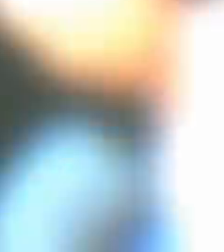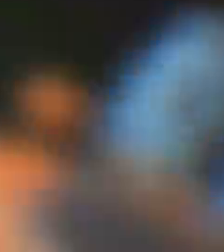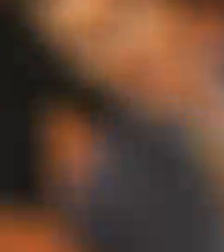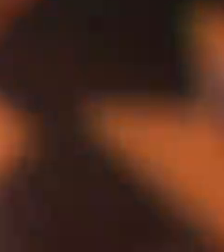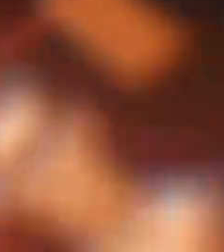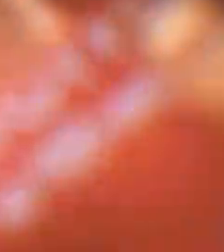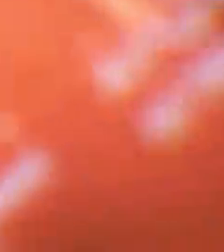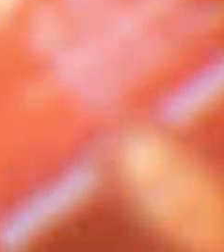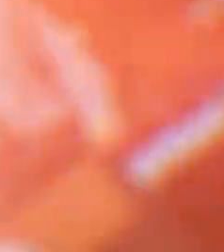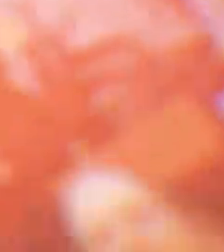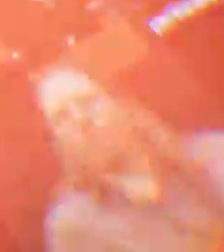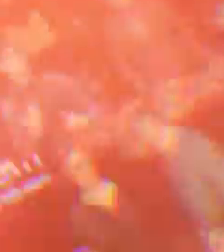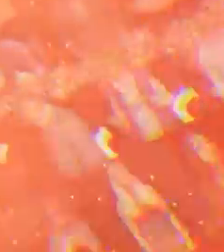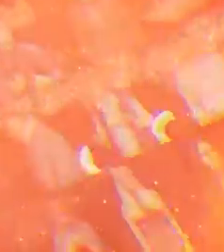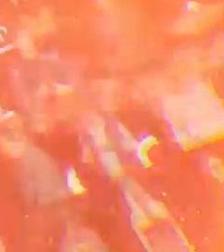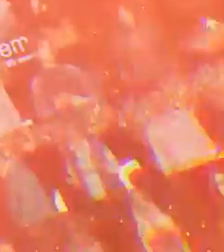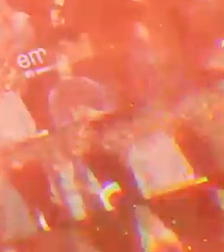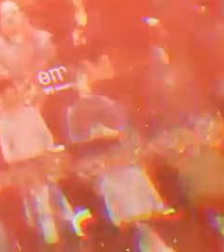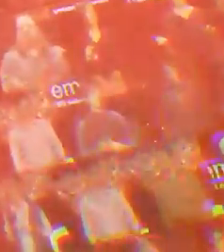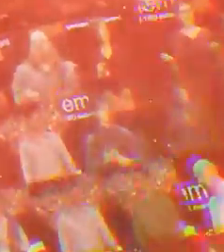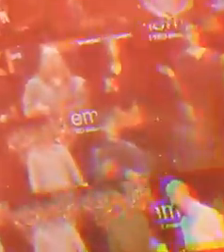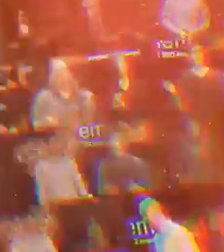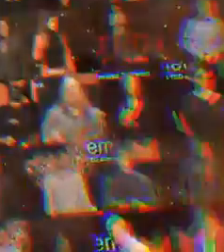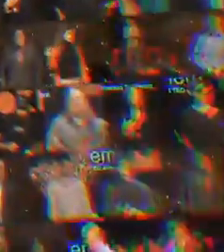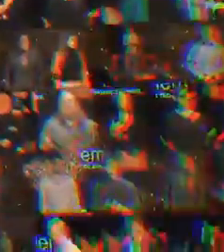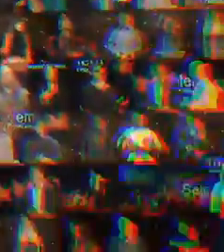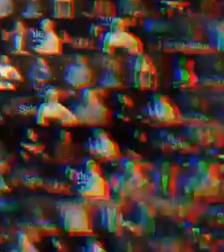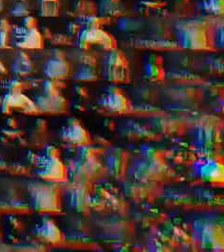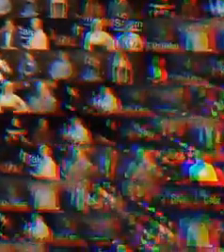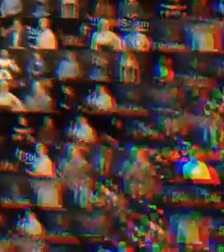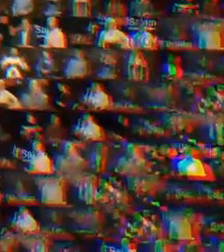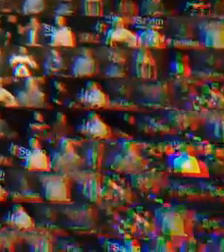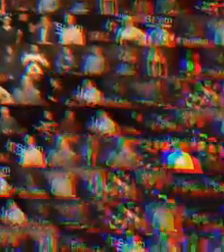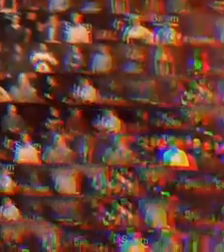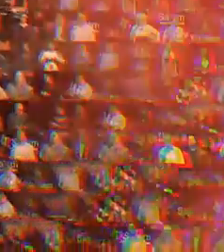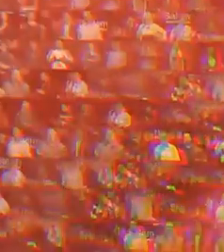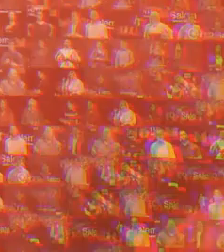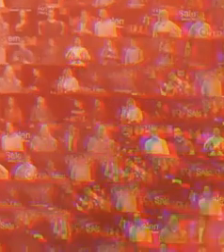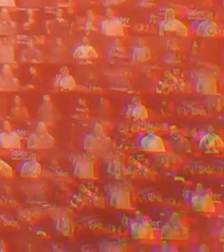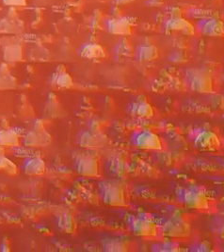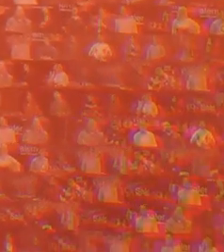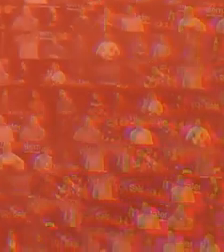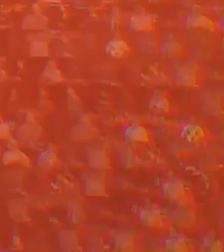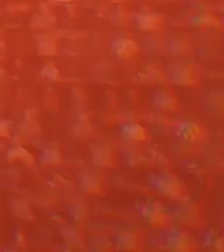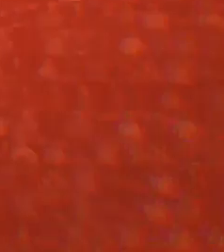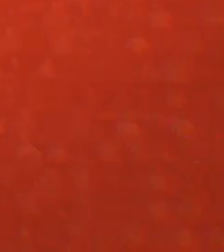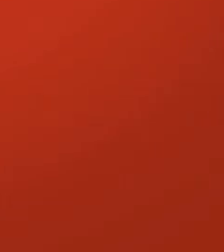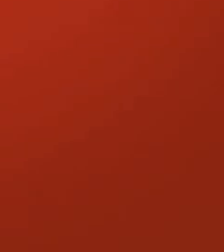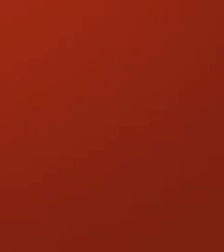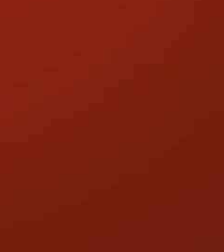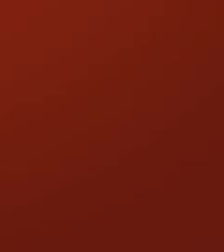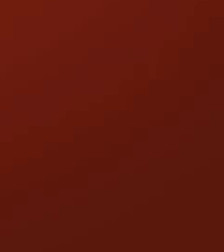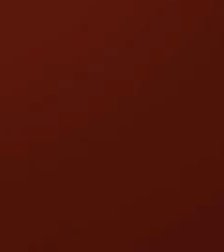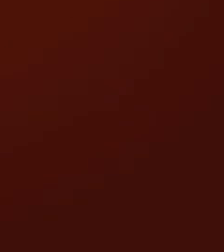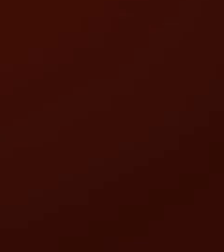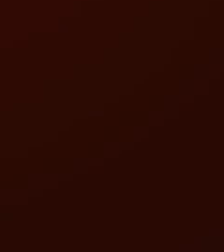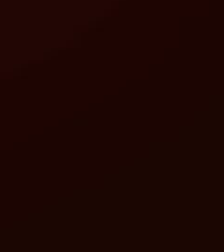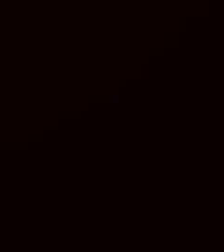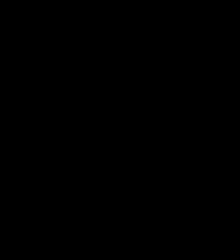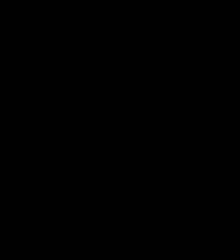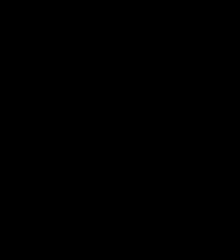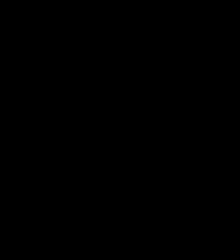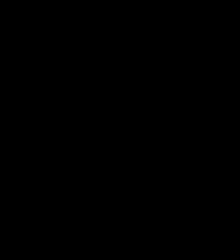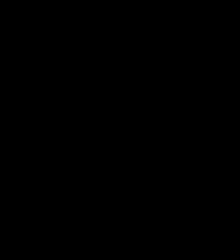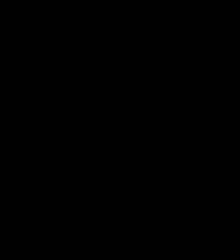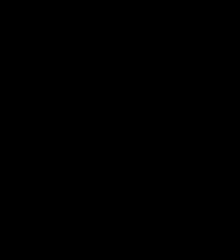I'd like to say to all of the young innovators, could non-violent action be used against ISIS? You can be a part of the biggest